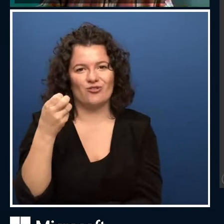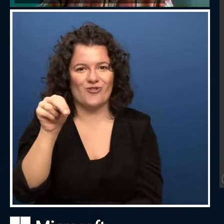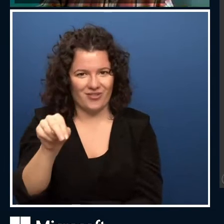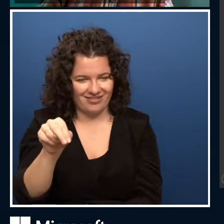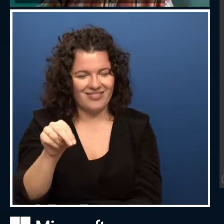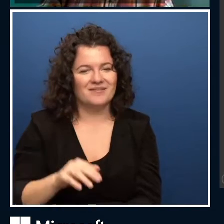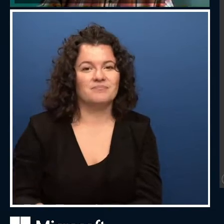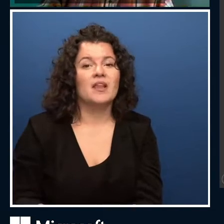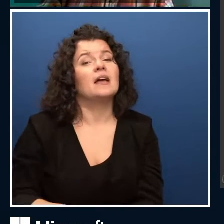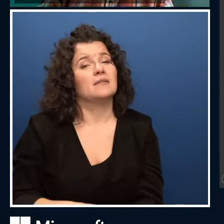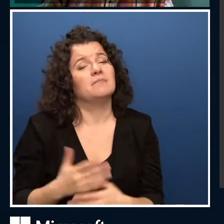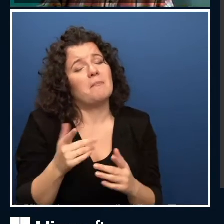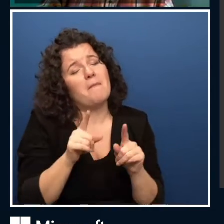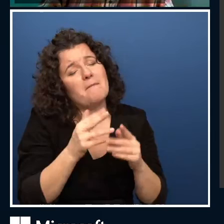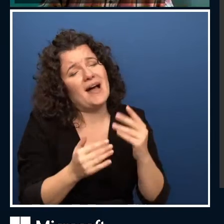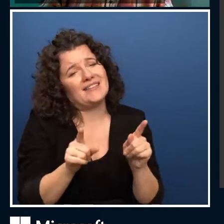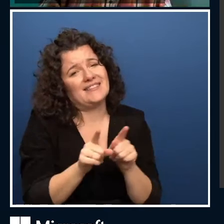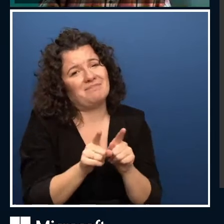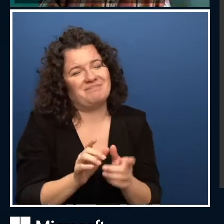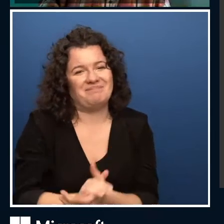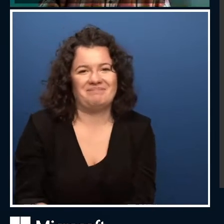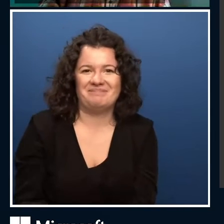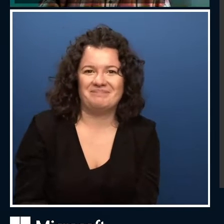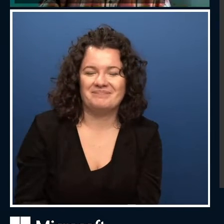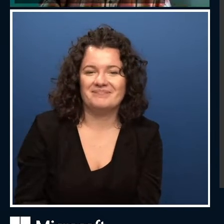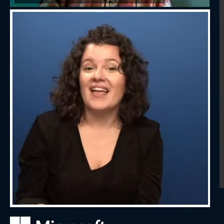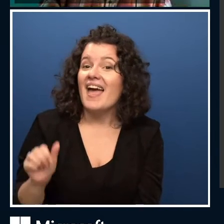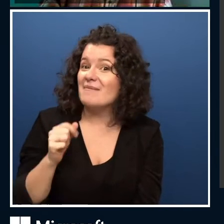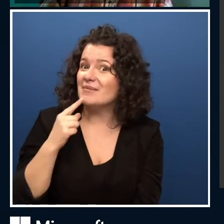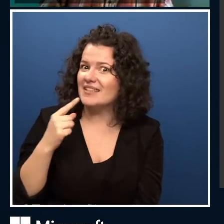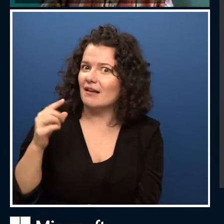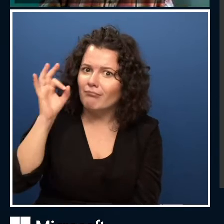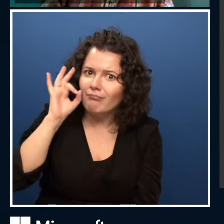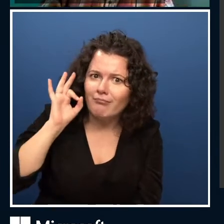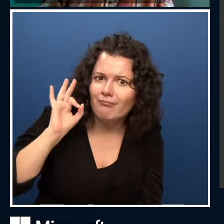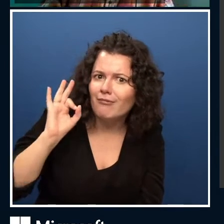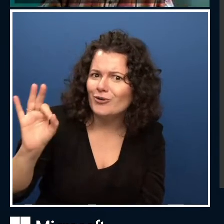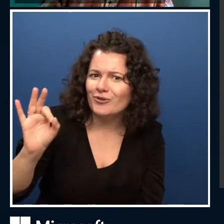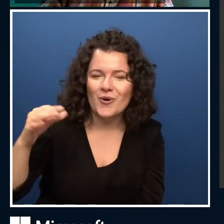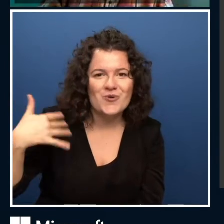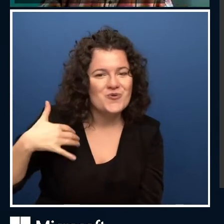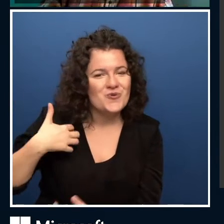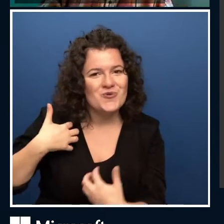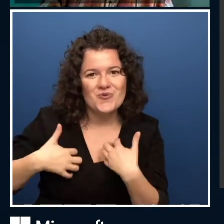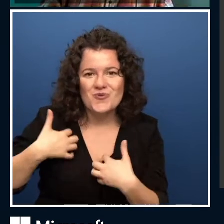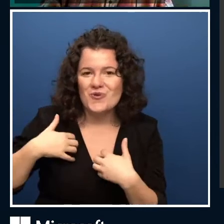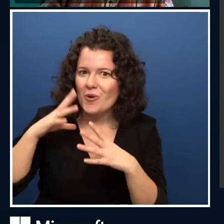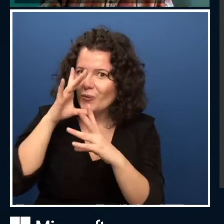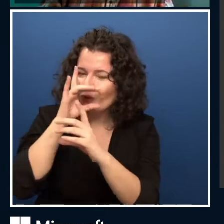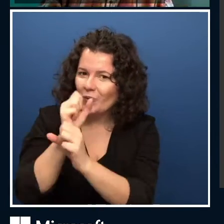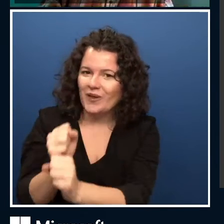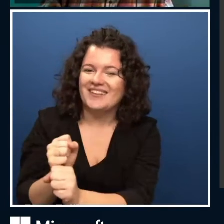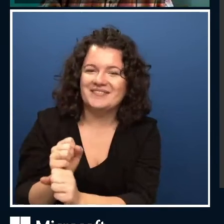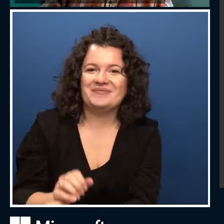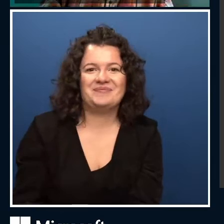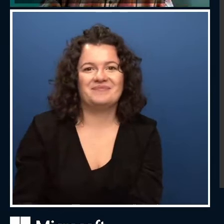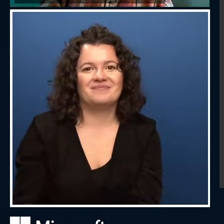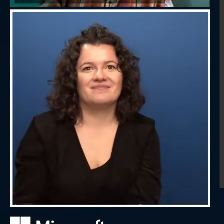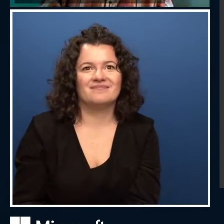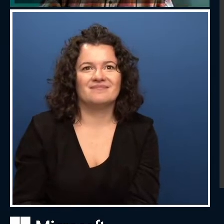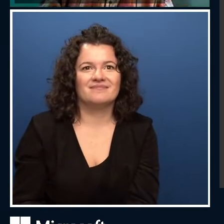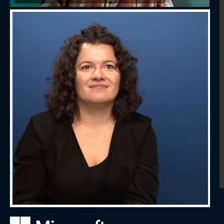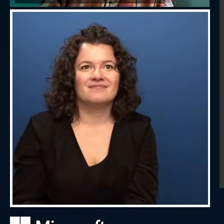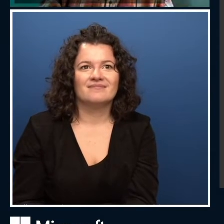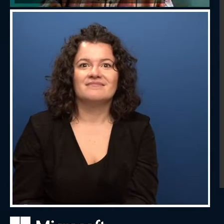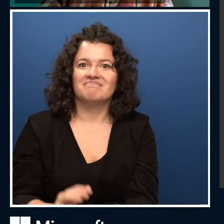And that was such a great demo. Thank you, everyone, for getting involved. And Dimitri, done for putting all that together. Great live demo. And it went really